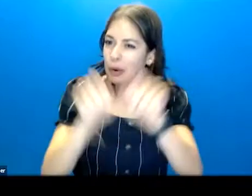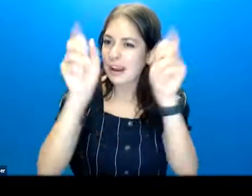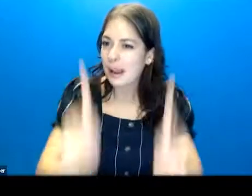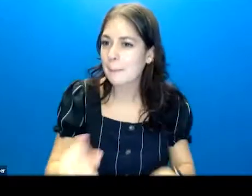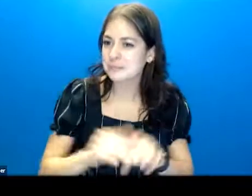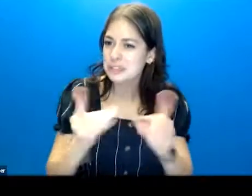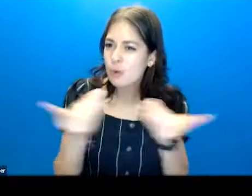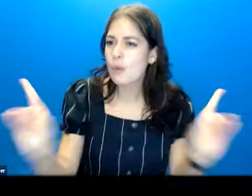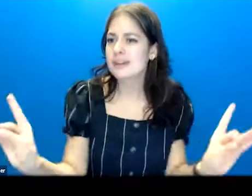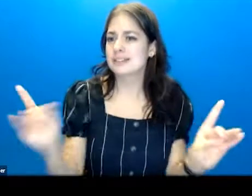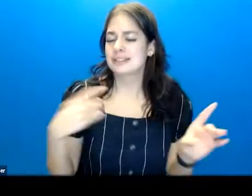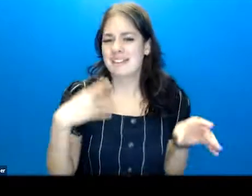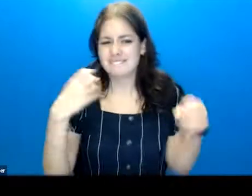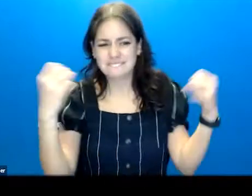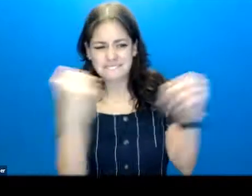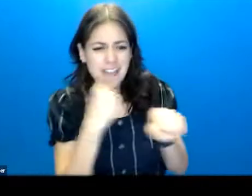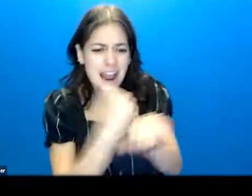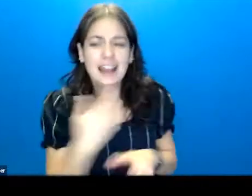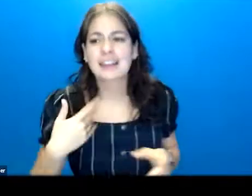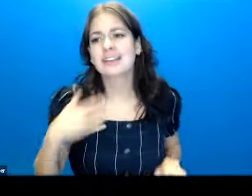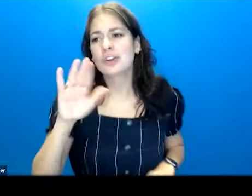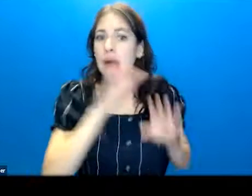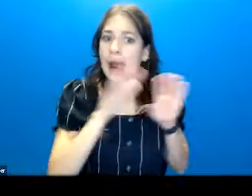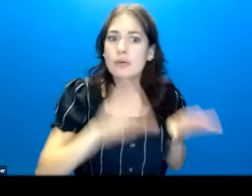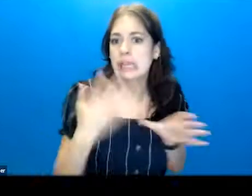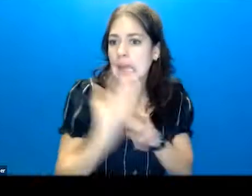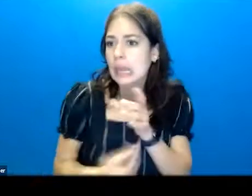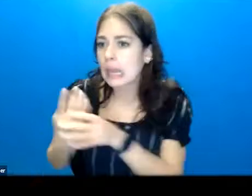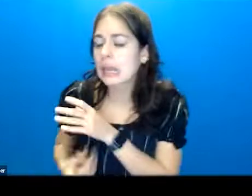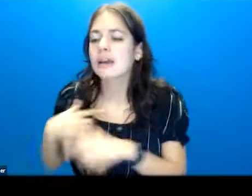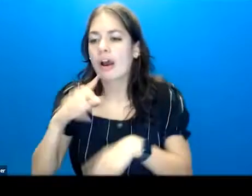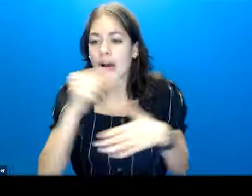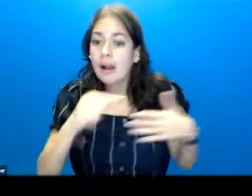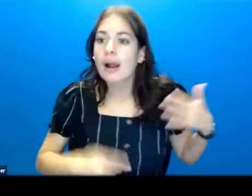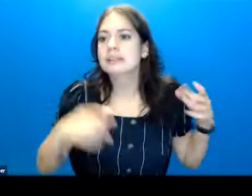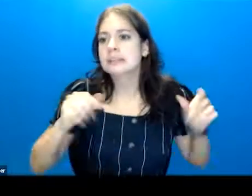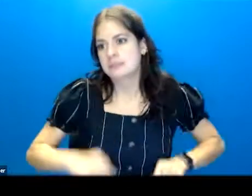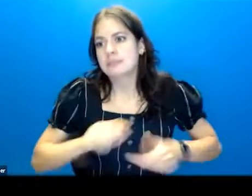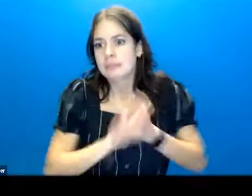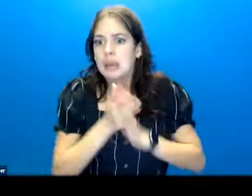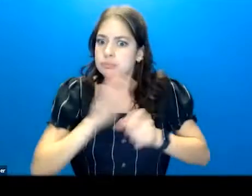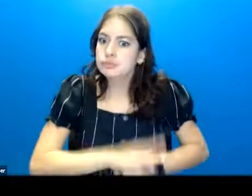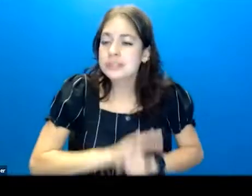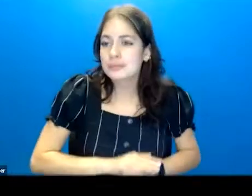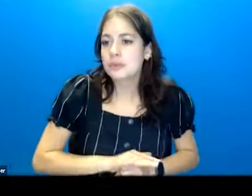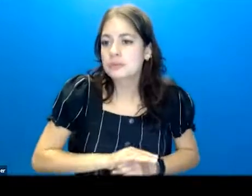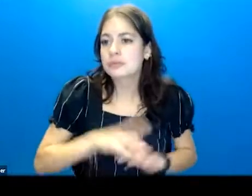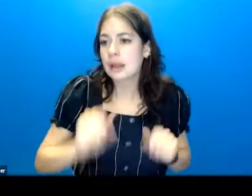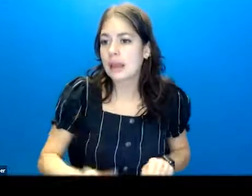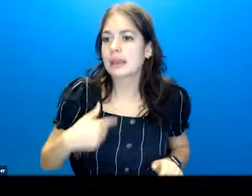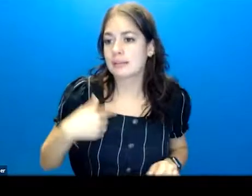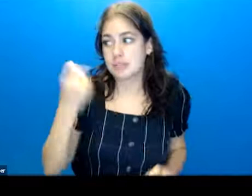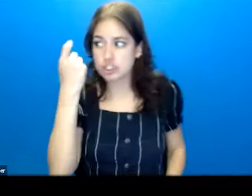a divorce, a fight, losing your housing. All of those things are incredibly stressful. And it's